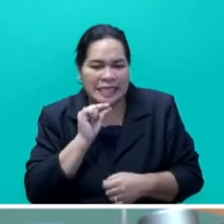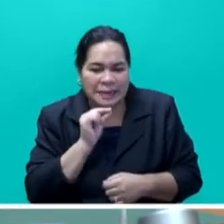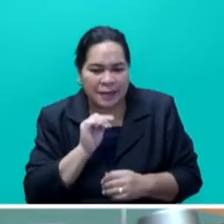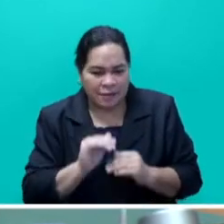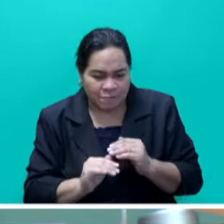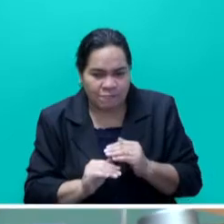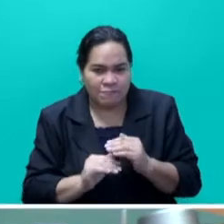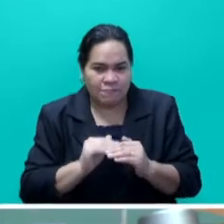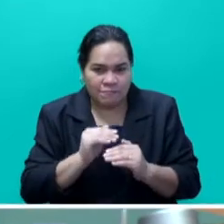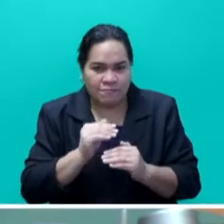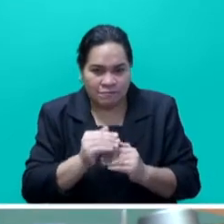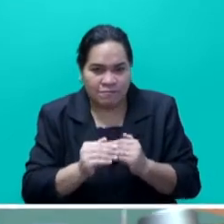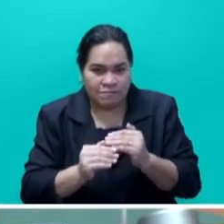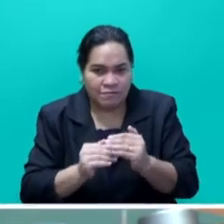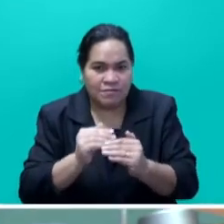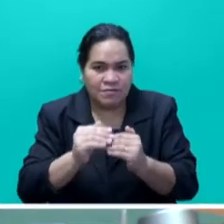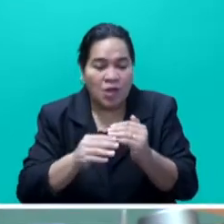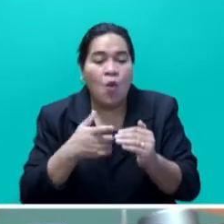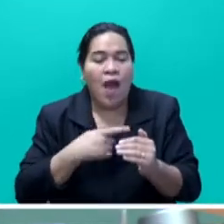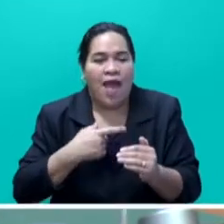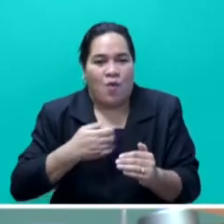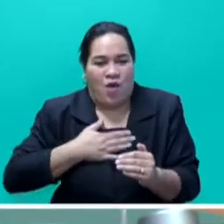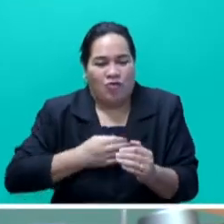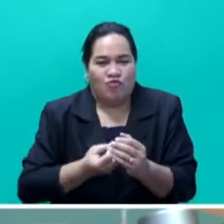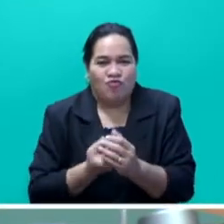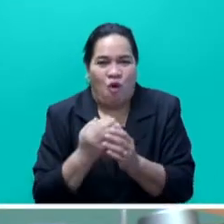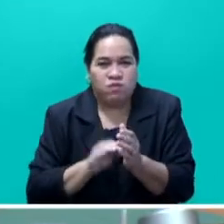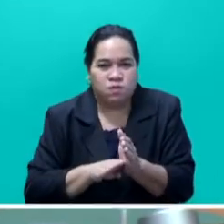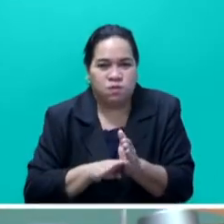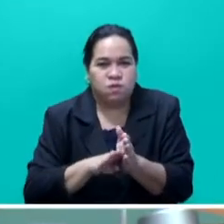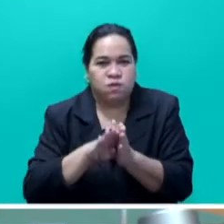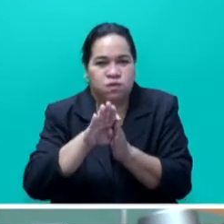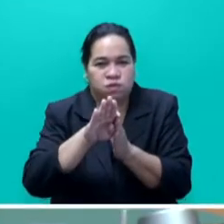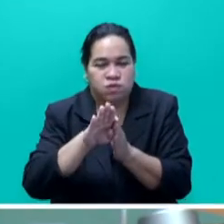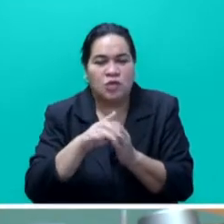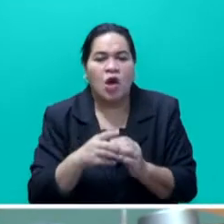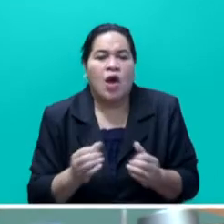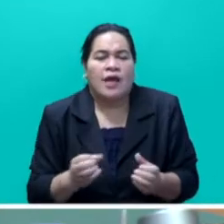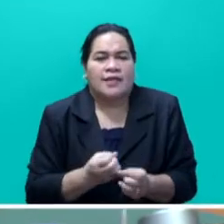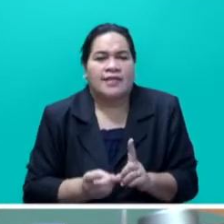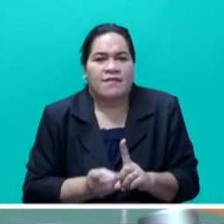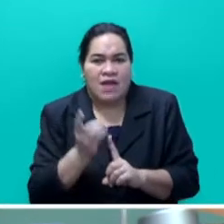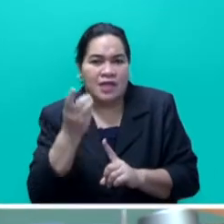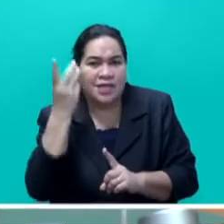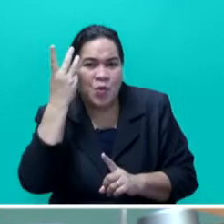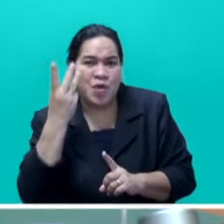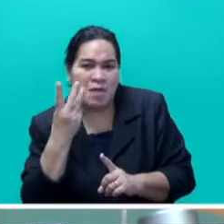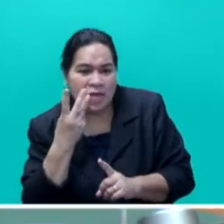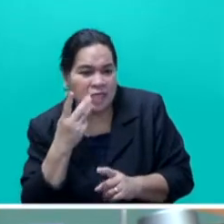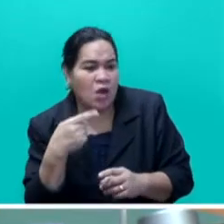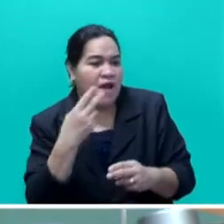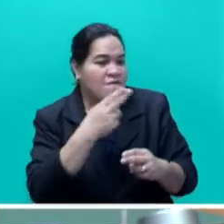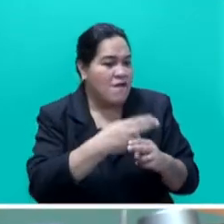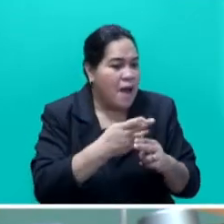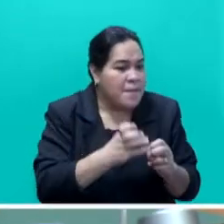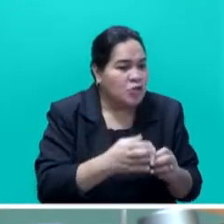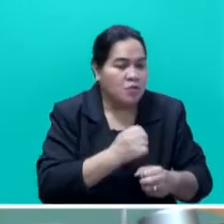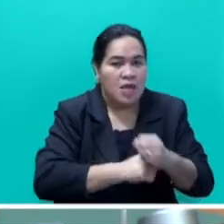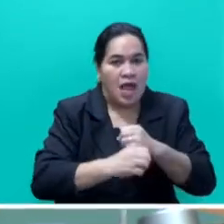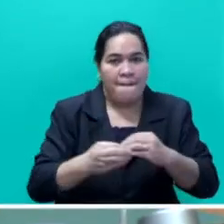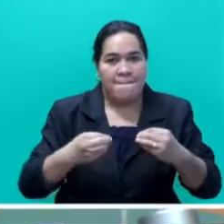expand commercial agriculture, help develop more youths, women households, farmers and landowners as successful agricultural entrepreneurs,